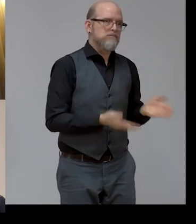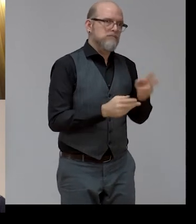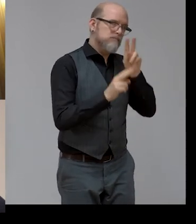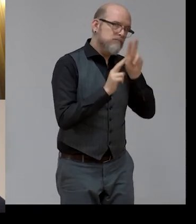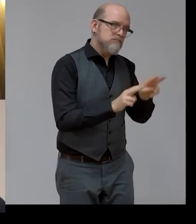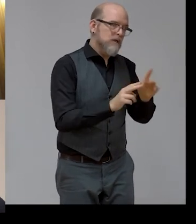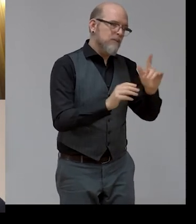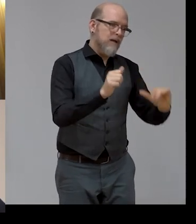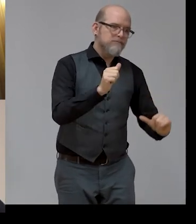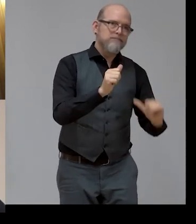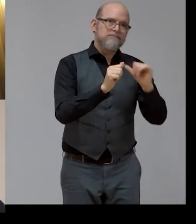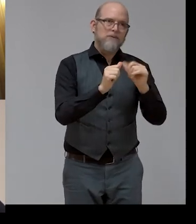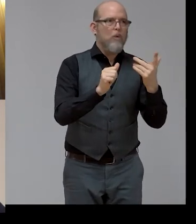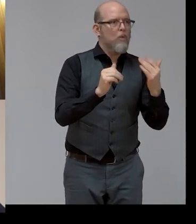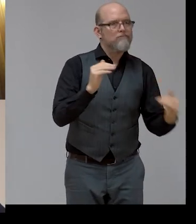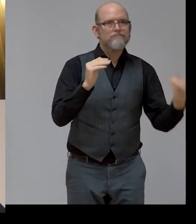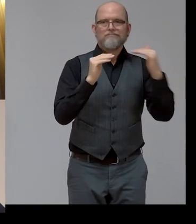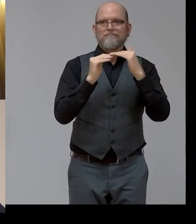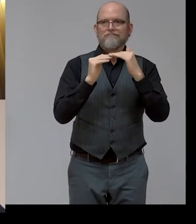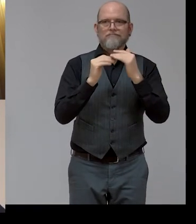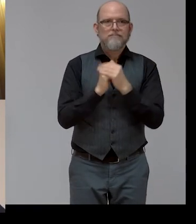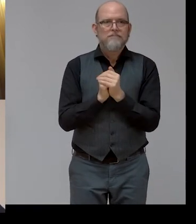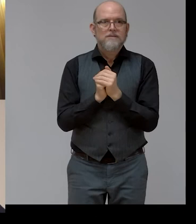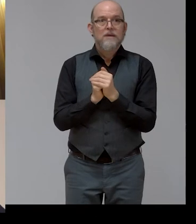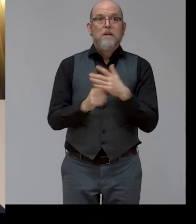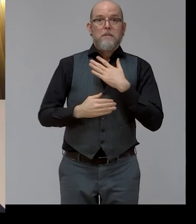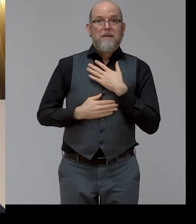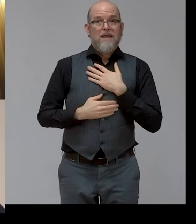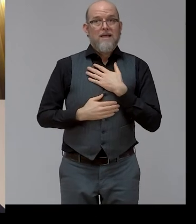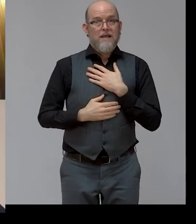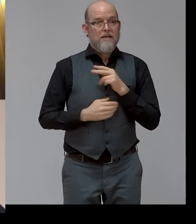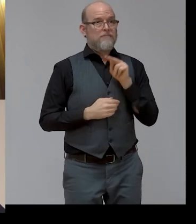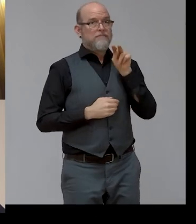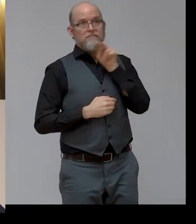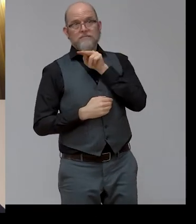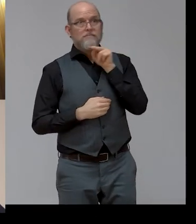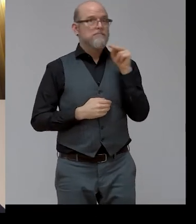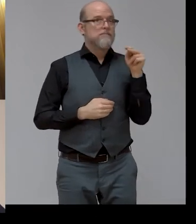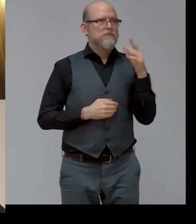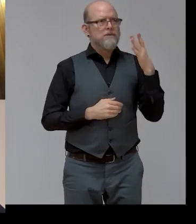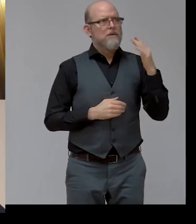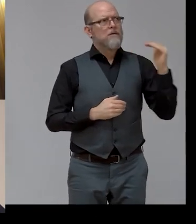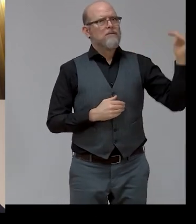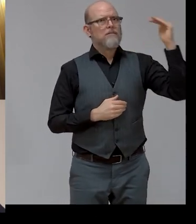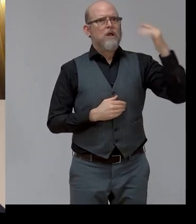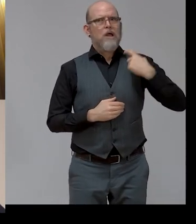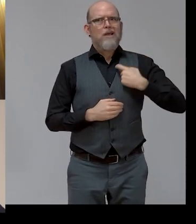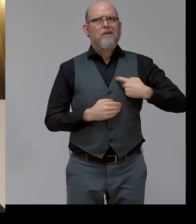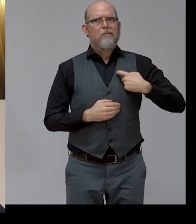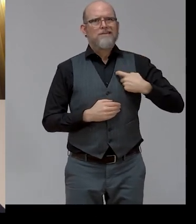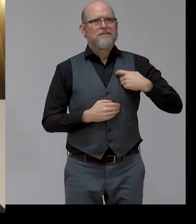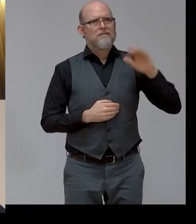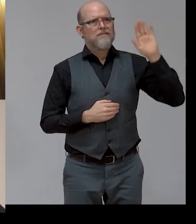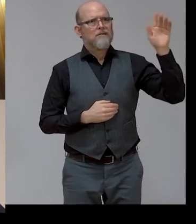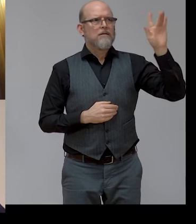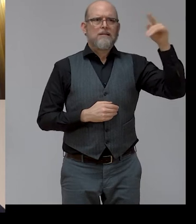The way I see this, indeed, way the Office of the High Commission sees this, is it requires both mainstreaming and